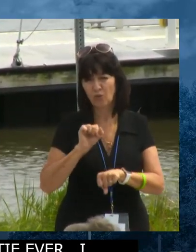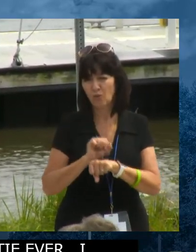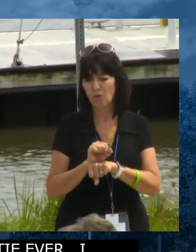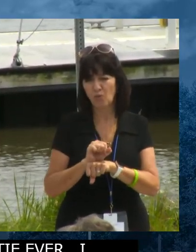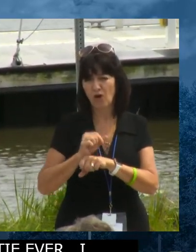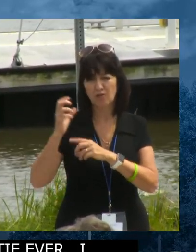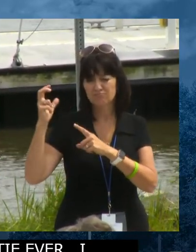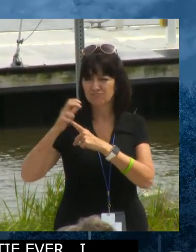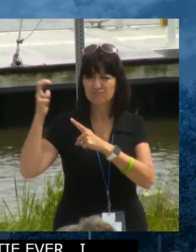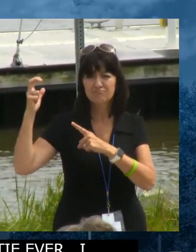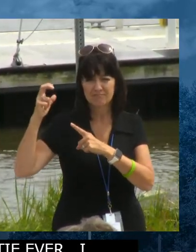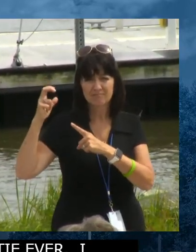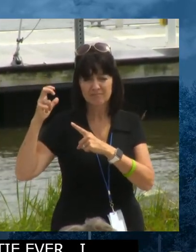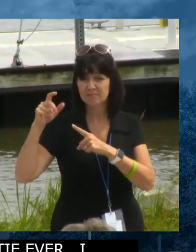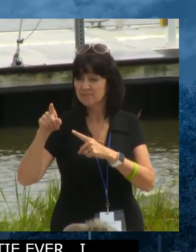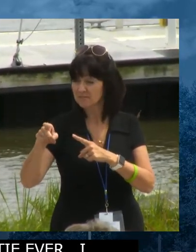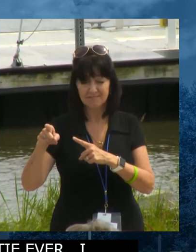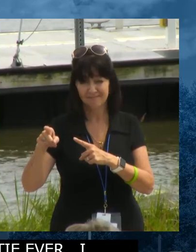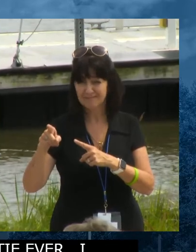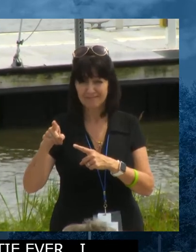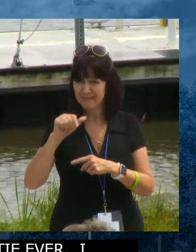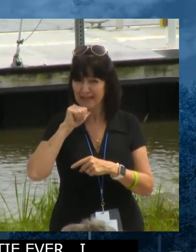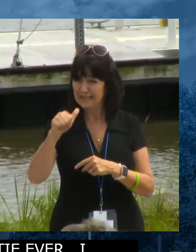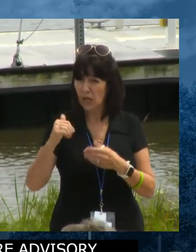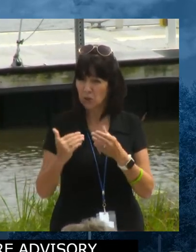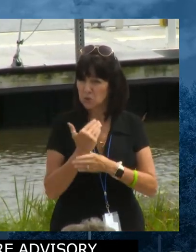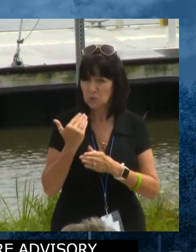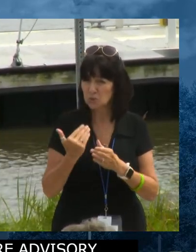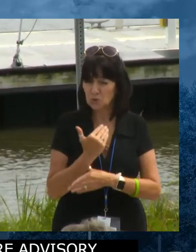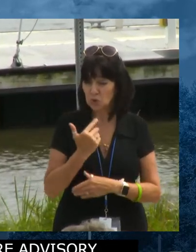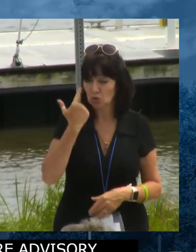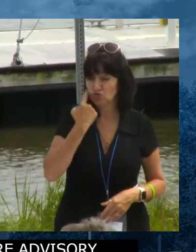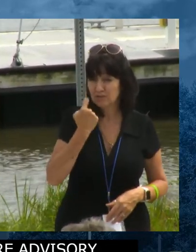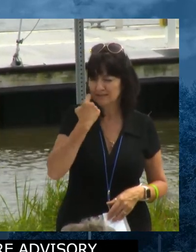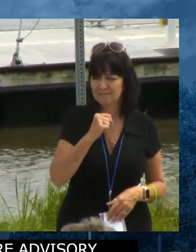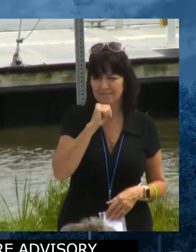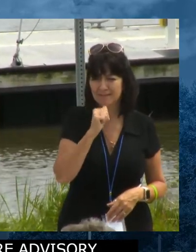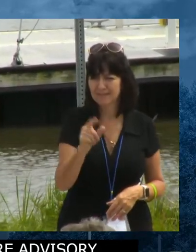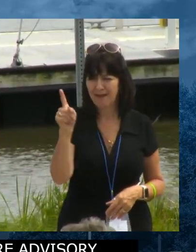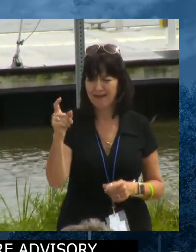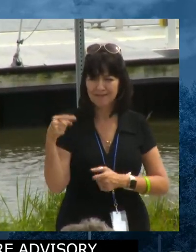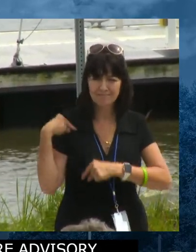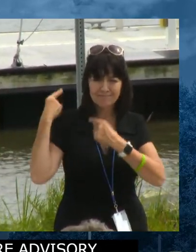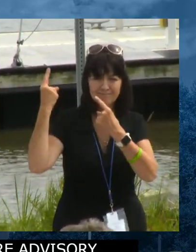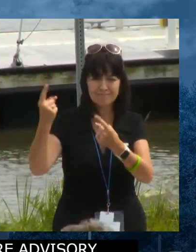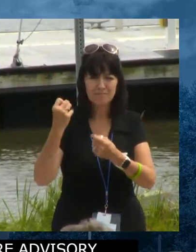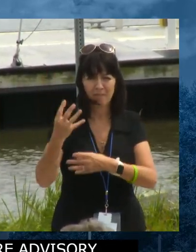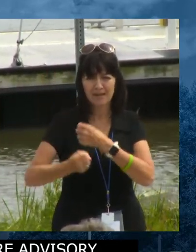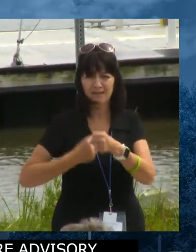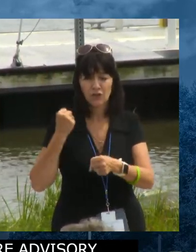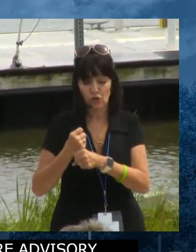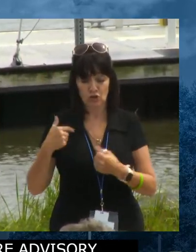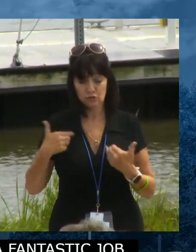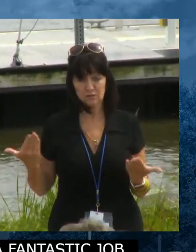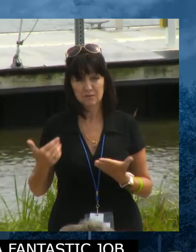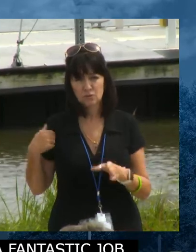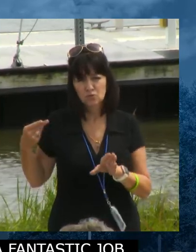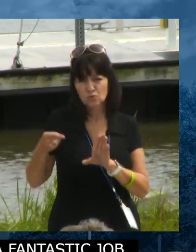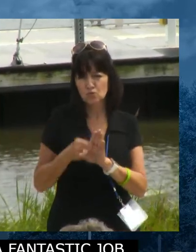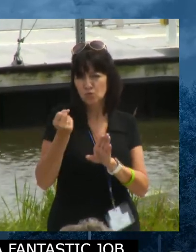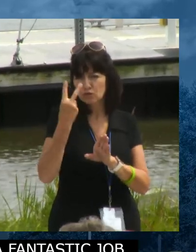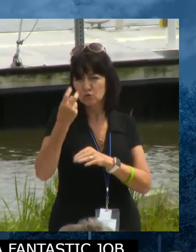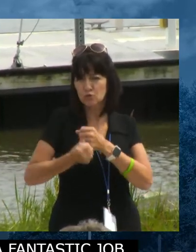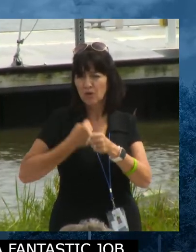And they've been doing it for years. This is not new for them. I've been here 12 years. And the water infrastructure, the